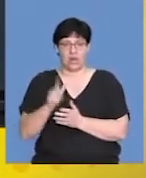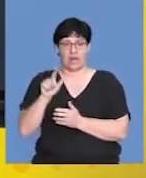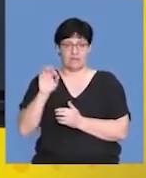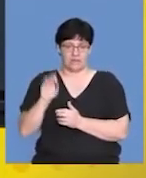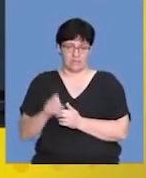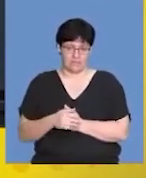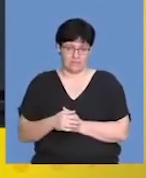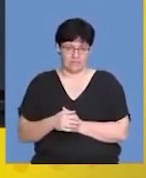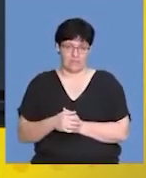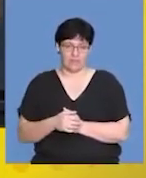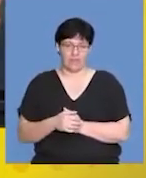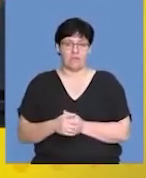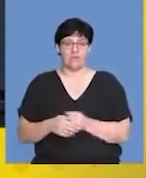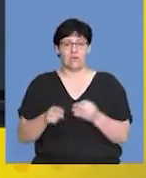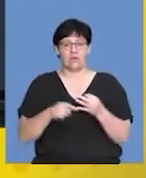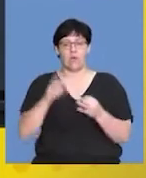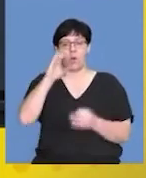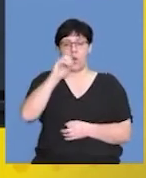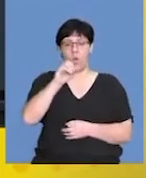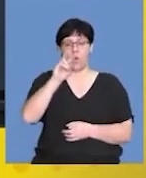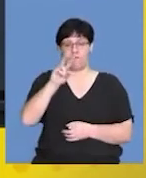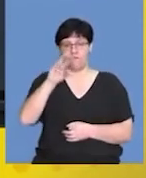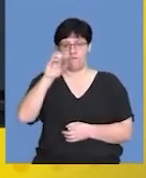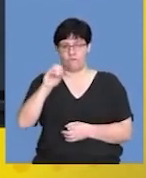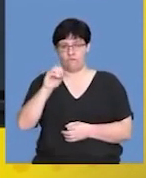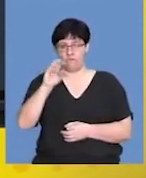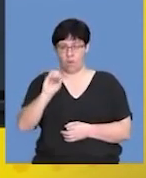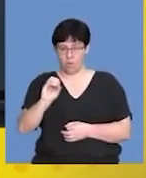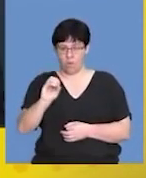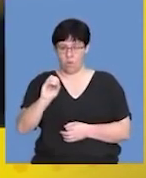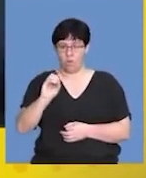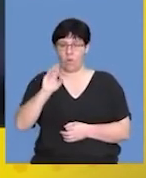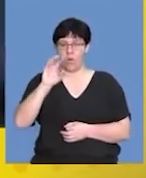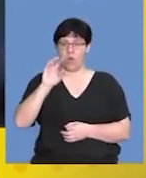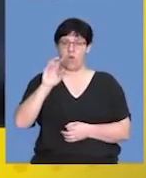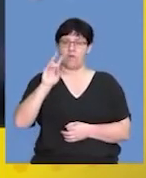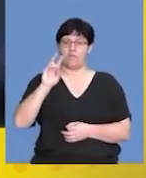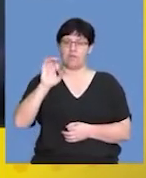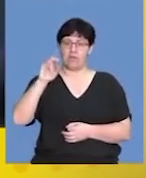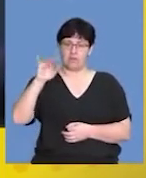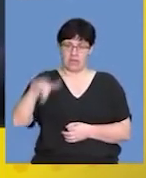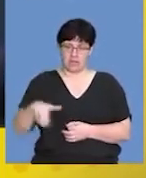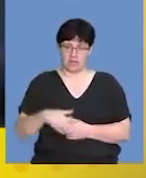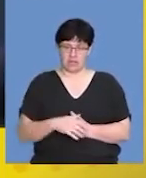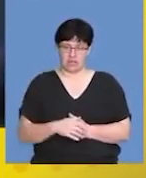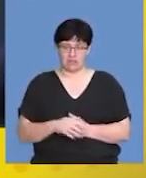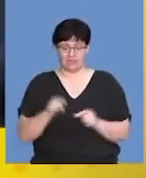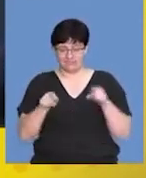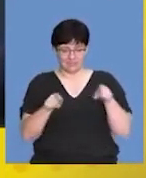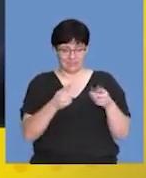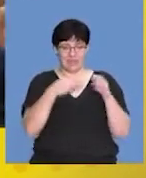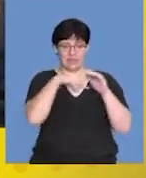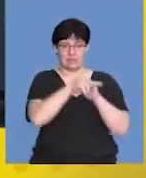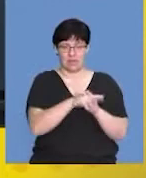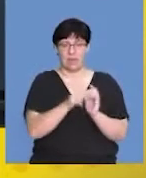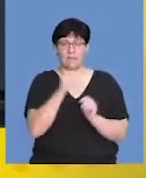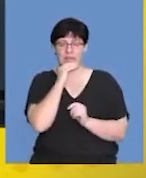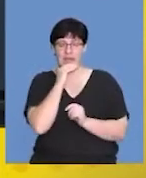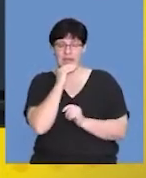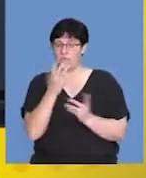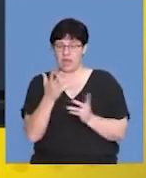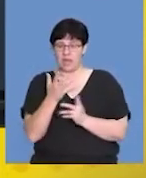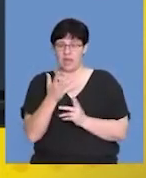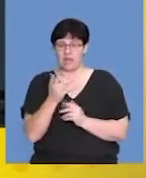So if we look at ovovivipari, that's a combination of vivipari and oviparous. And that's when